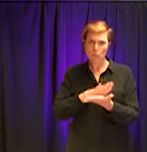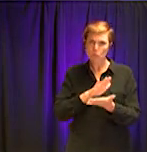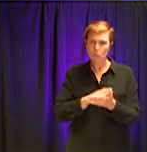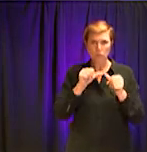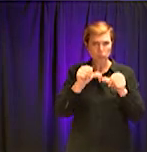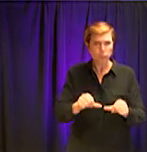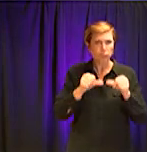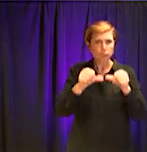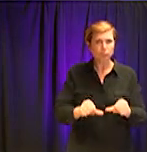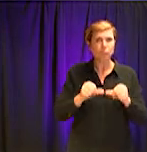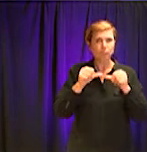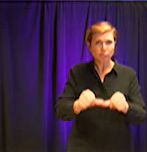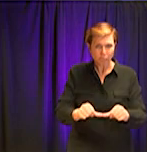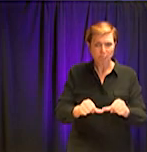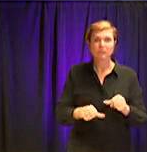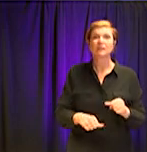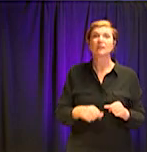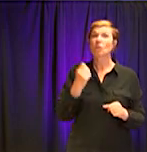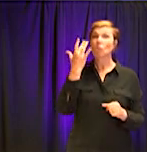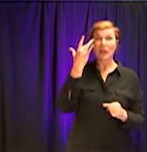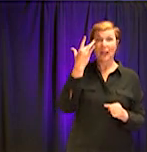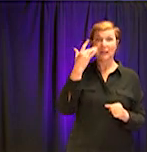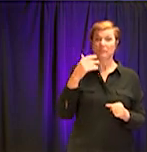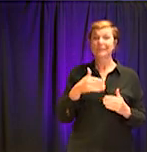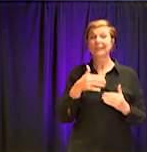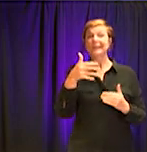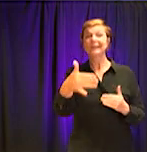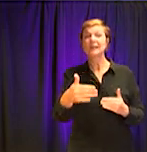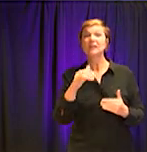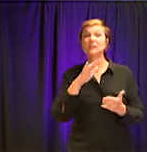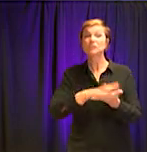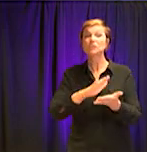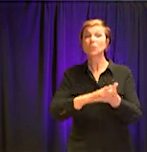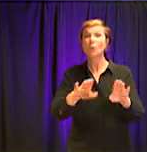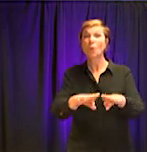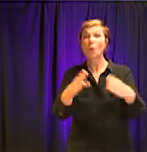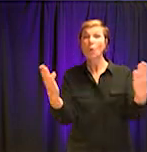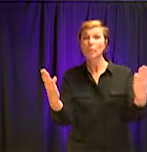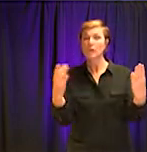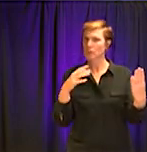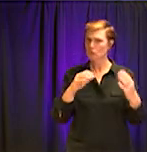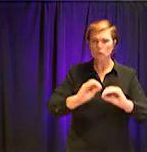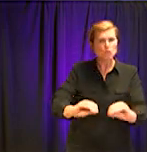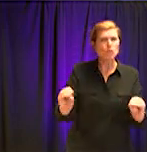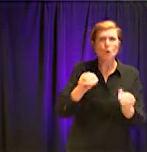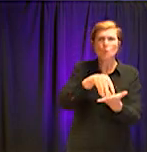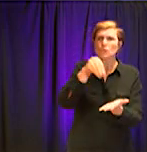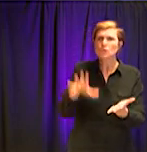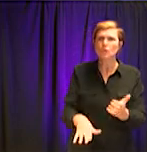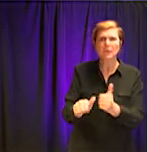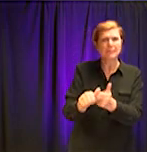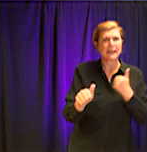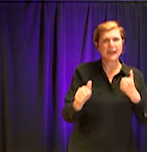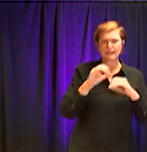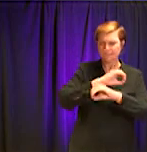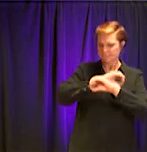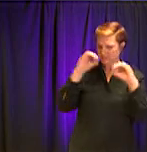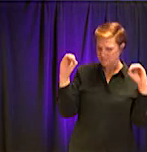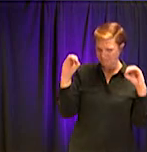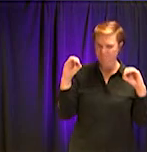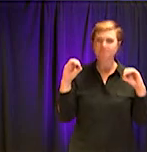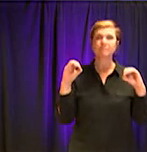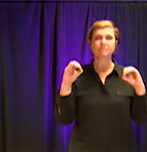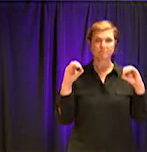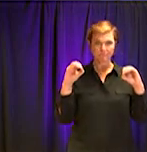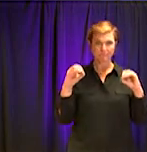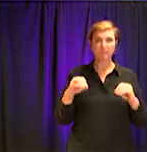at the point where we reopen, we have not missed any ground on anything in any aspect of the 18 divisions that make up the school